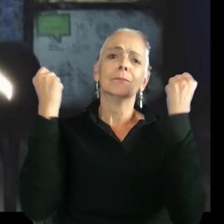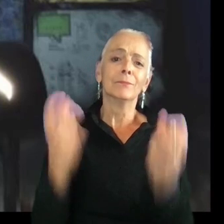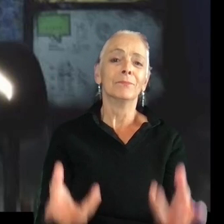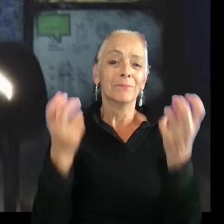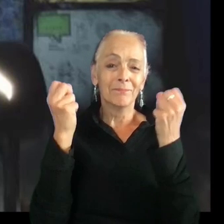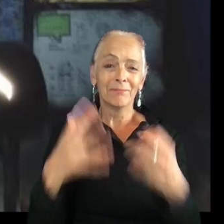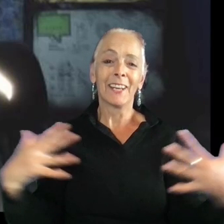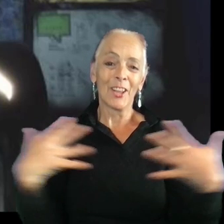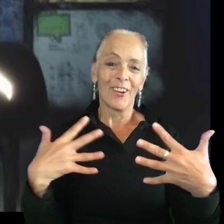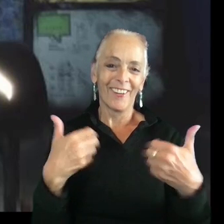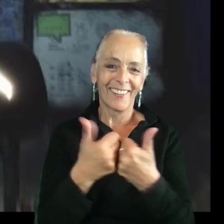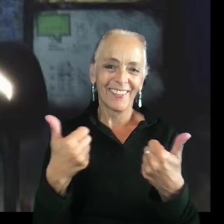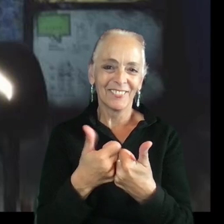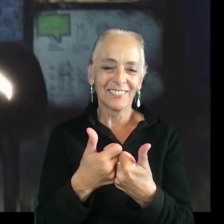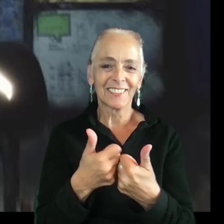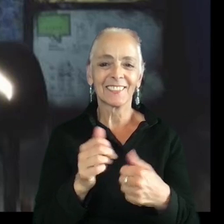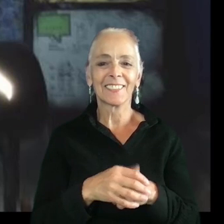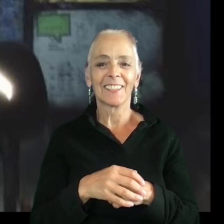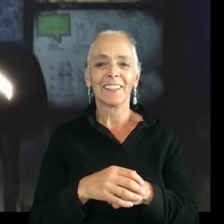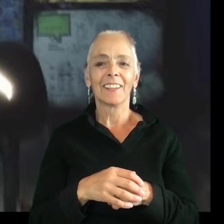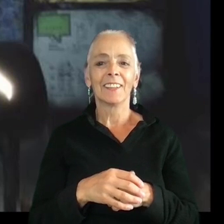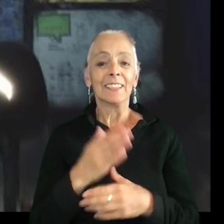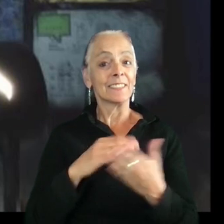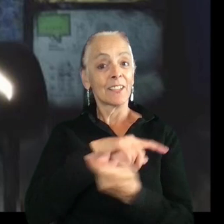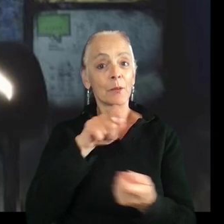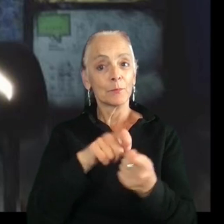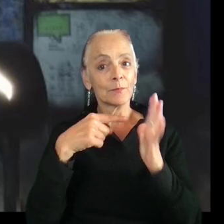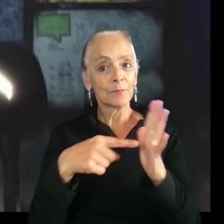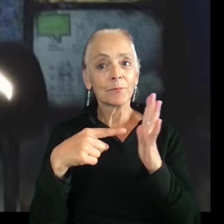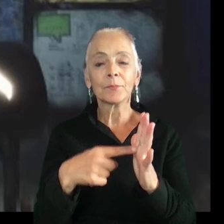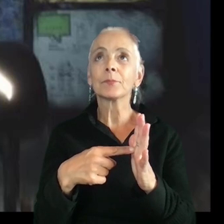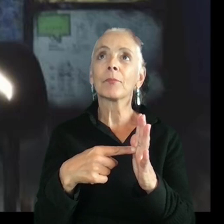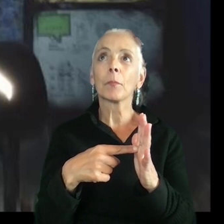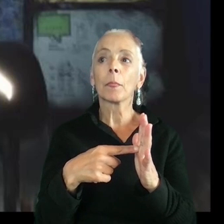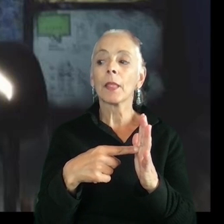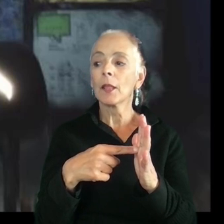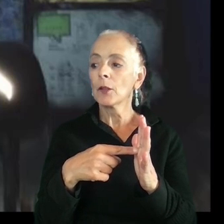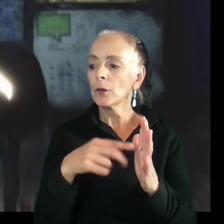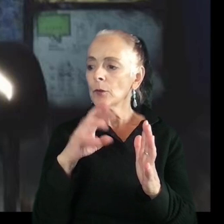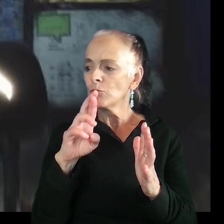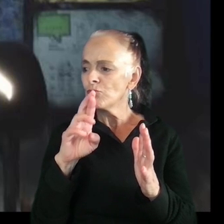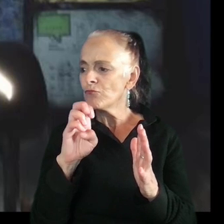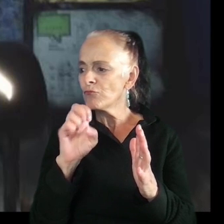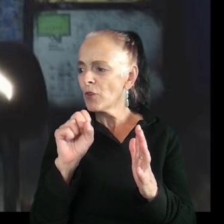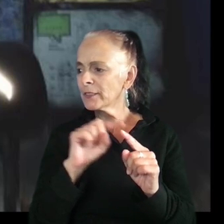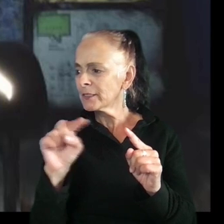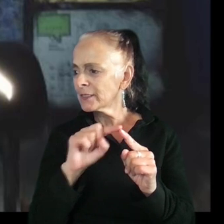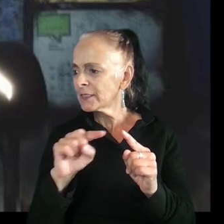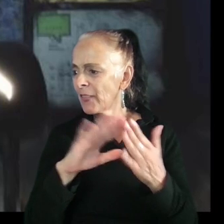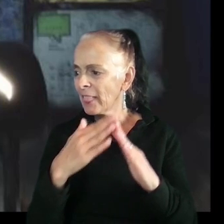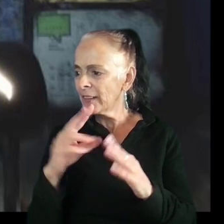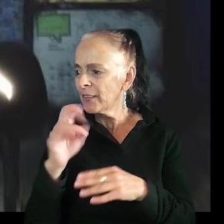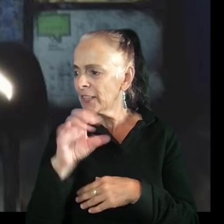horror games. And to provide some specific examples, it's you in Resident Evil Village. It's you in PT.